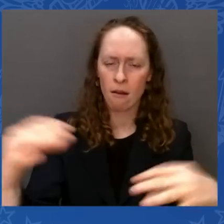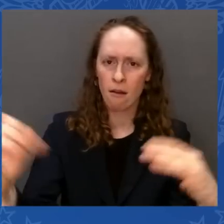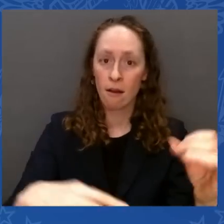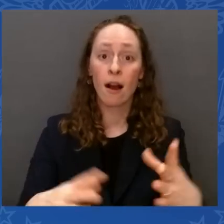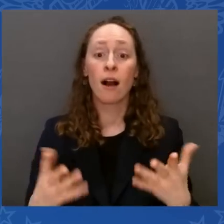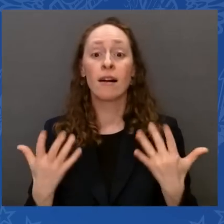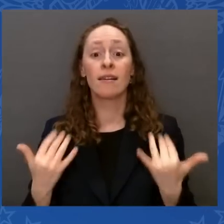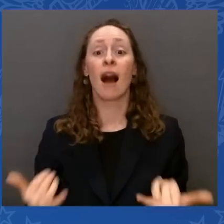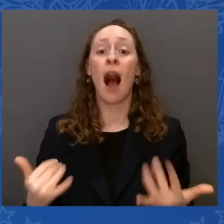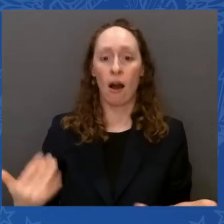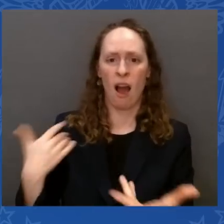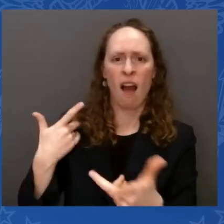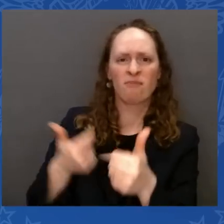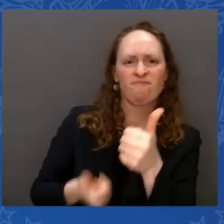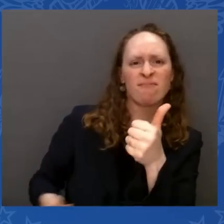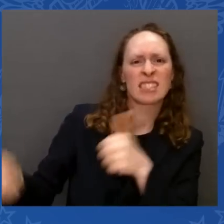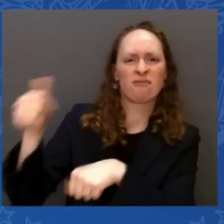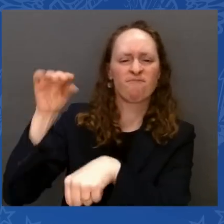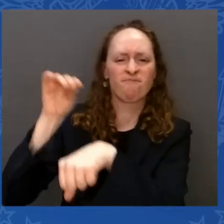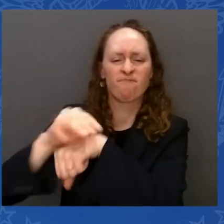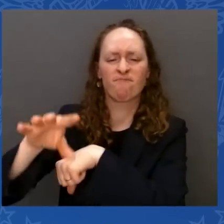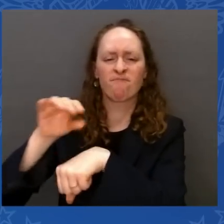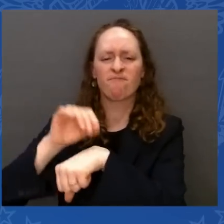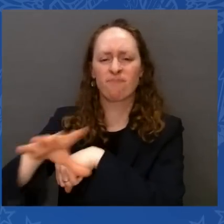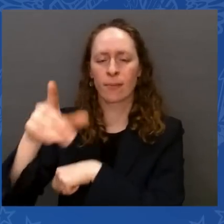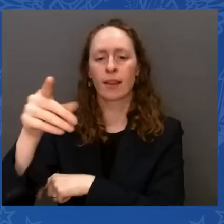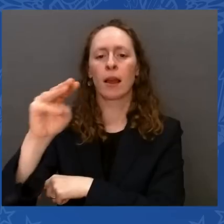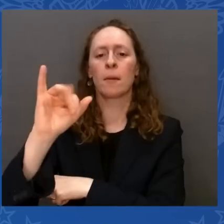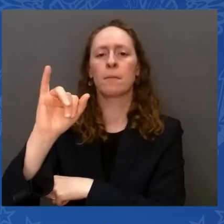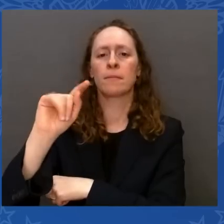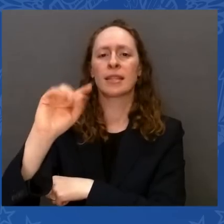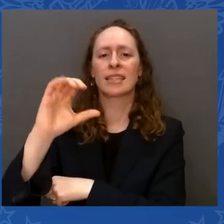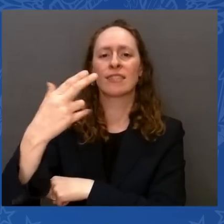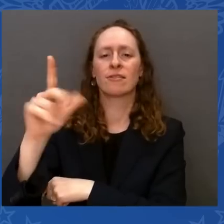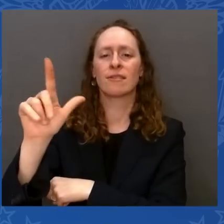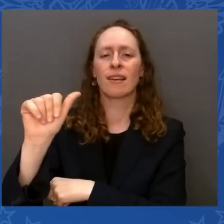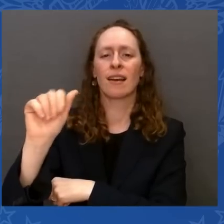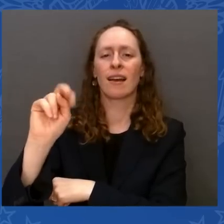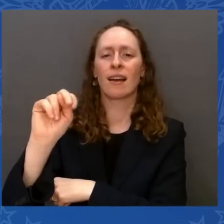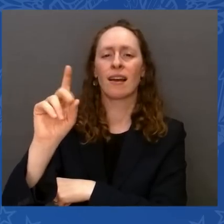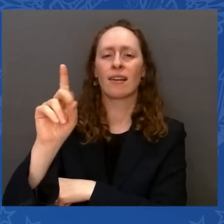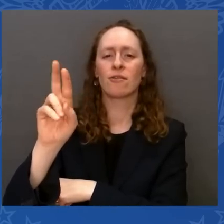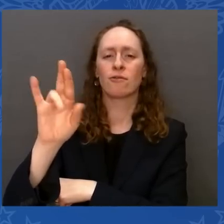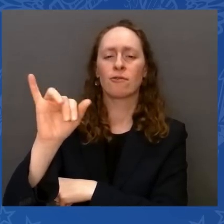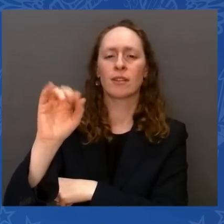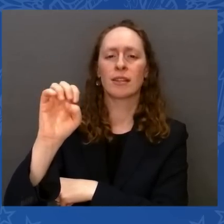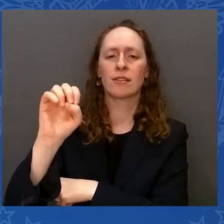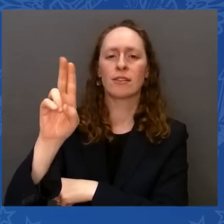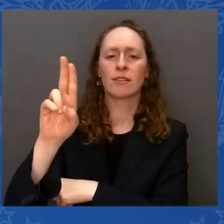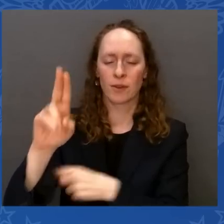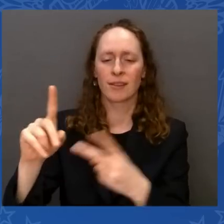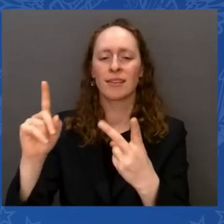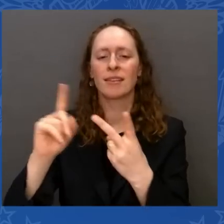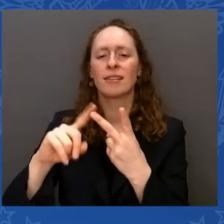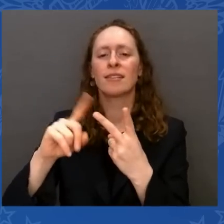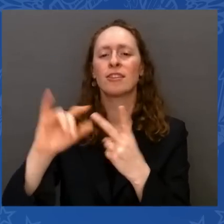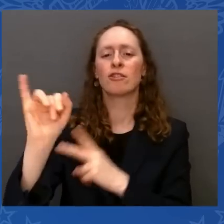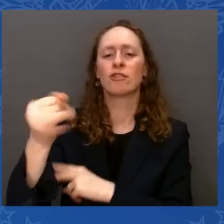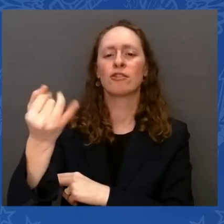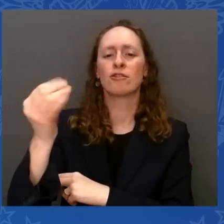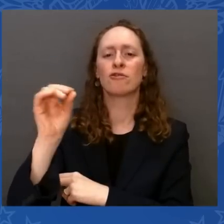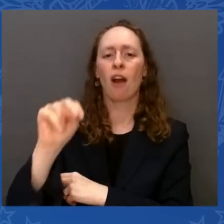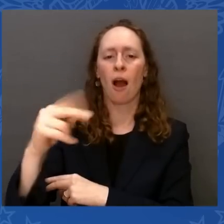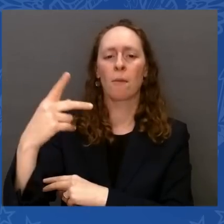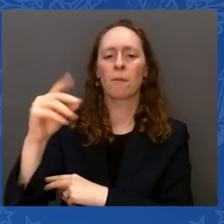Mitch Landry, the former mayor down in Louisiana, and John Podesta in charge of carrying out the Bipartisan Infrastructure Law and the